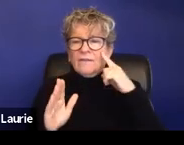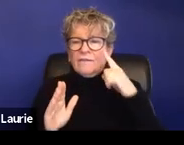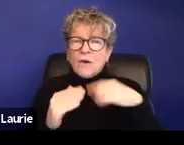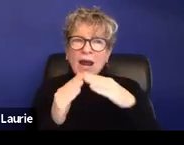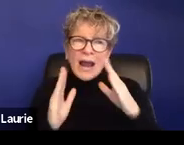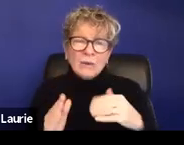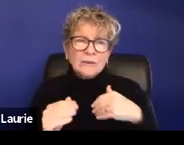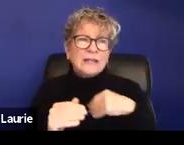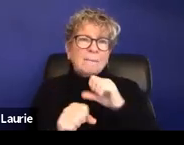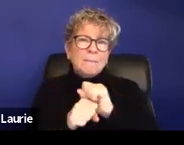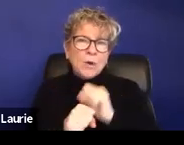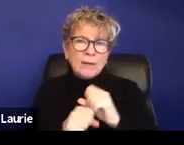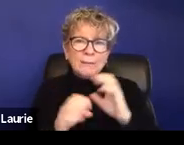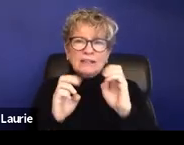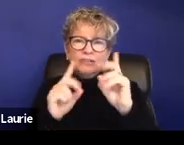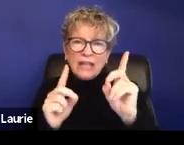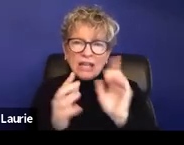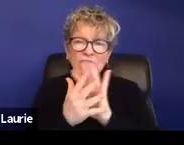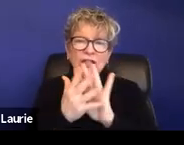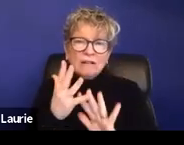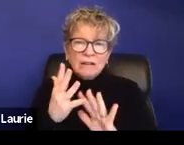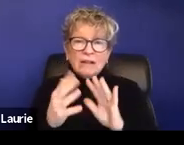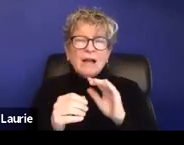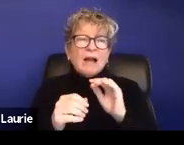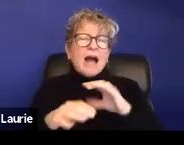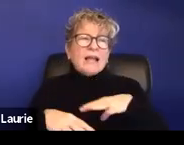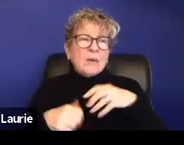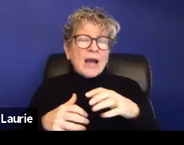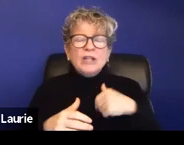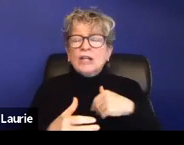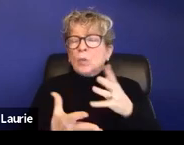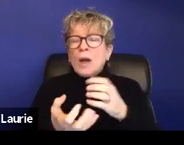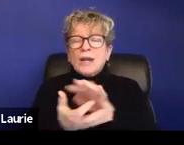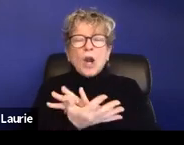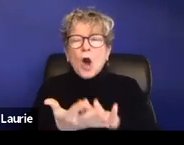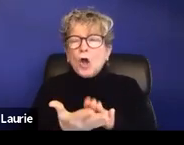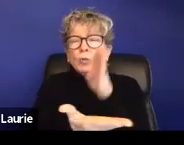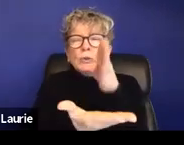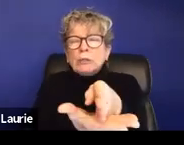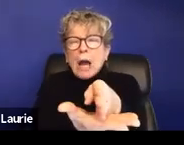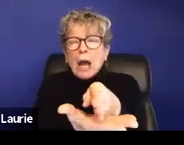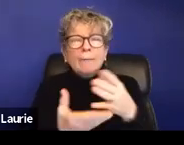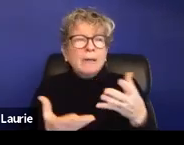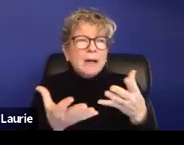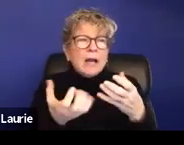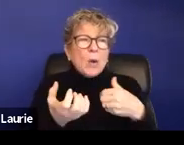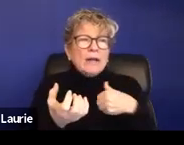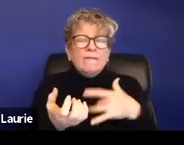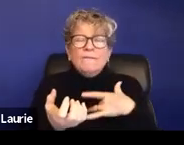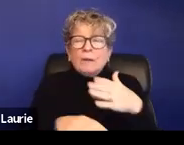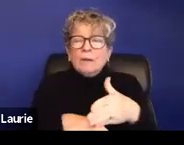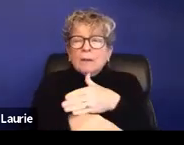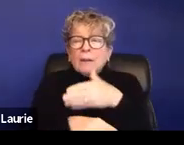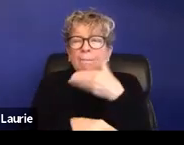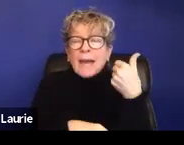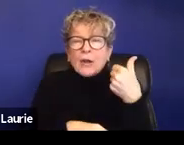don't want to have to think about this stuff. I just want it to stop. I just want to feel better. I just want this one issue I'm coming to you with